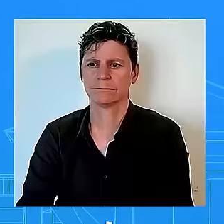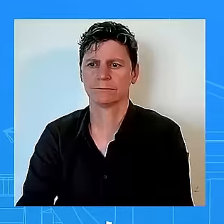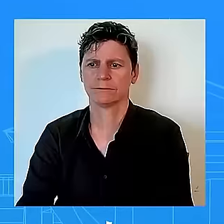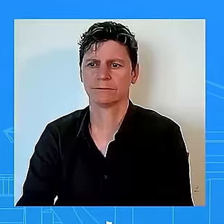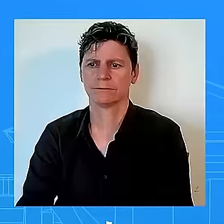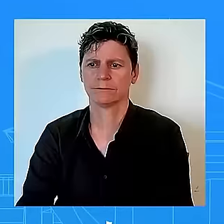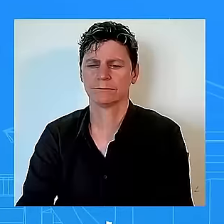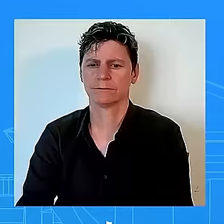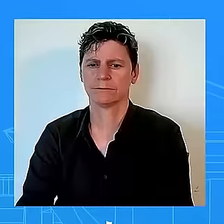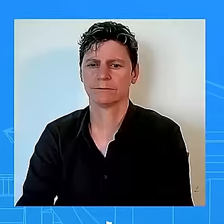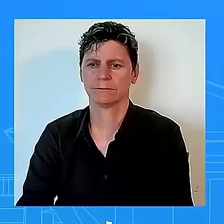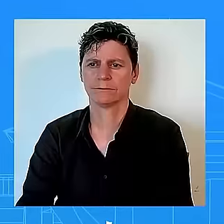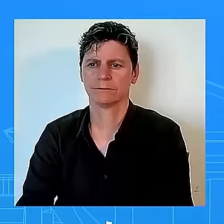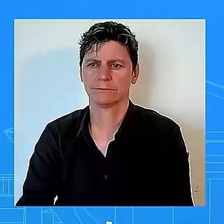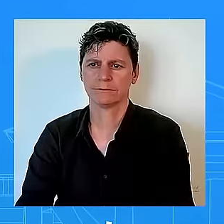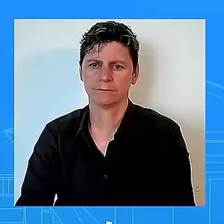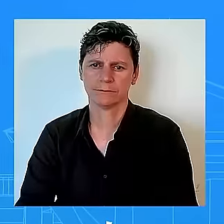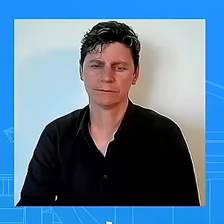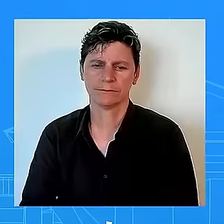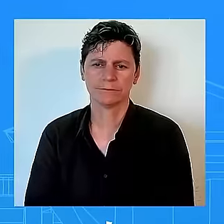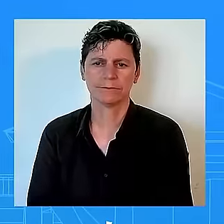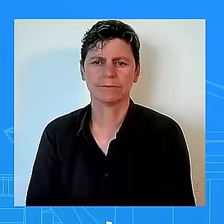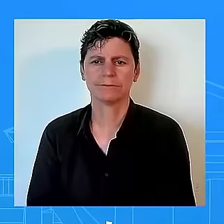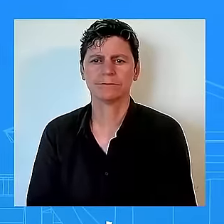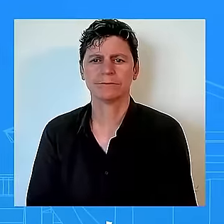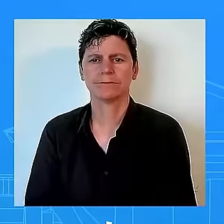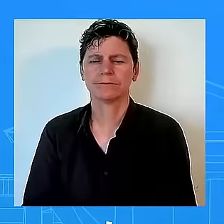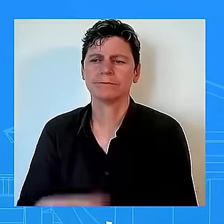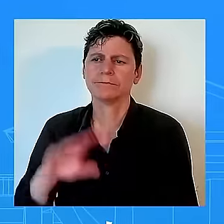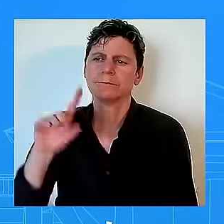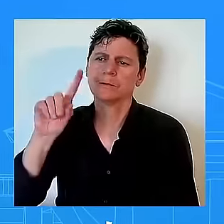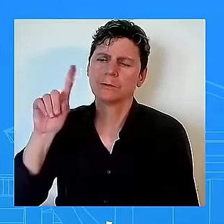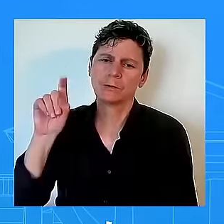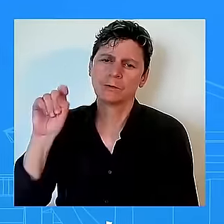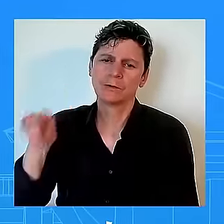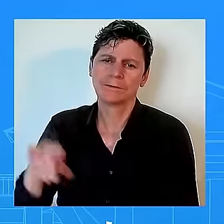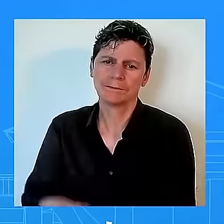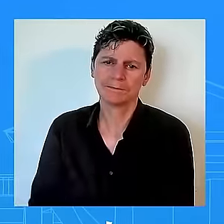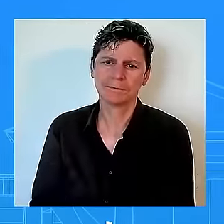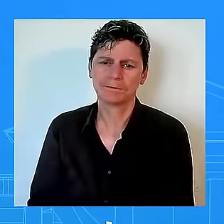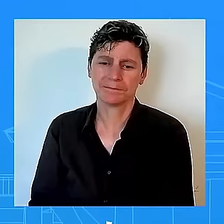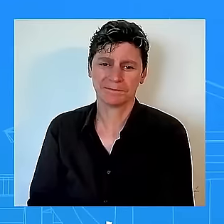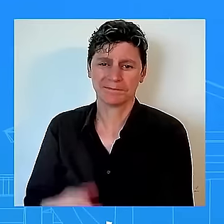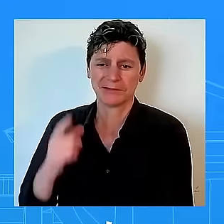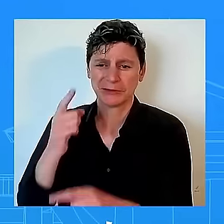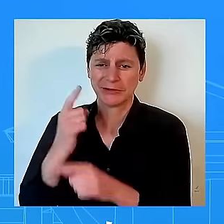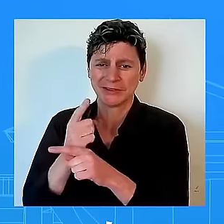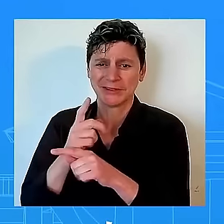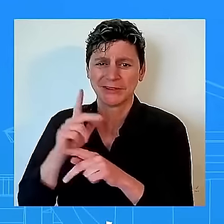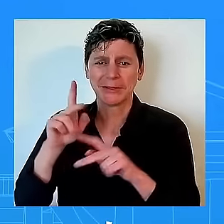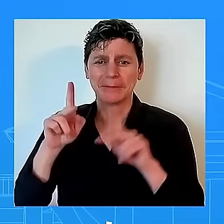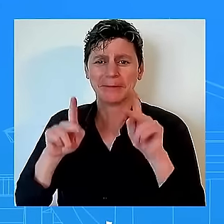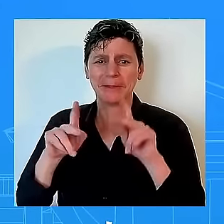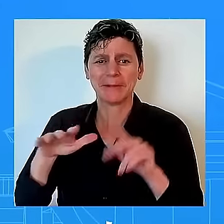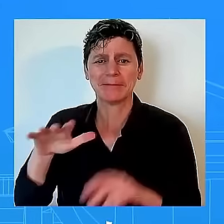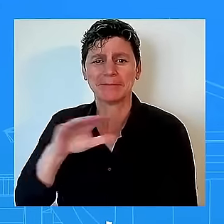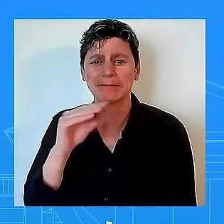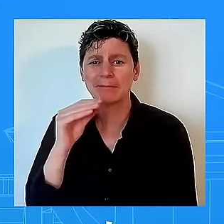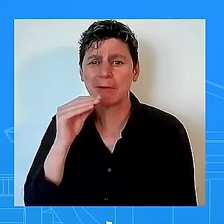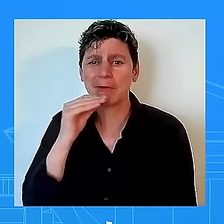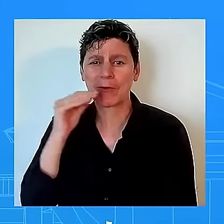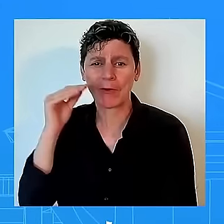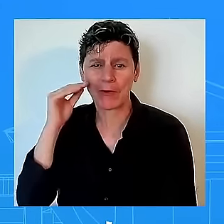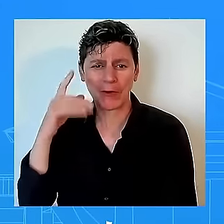home who might miss the part where you say let's lower the temperature and they're just there are mentally unstable people who are